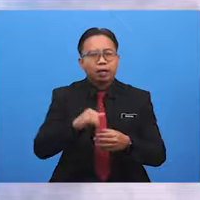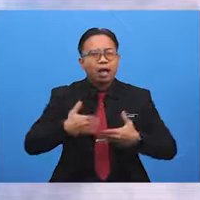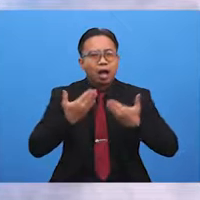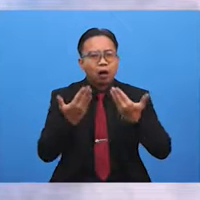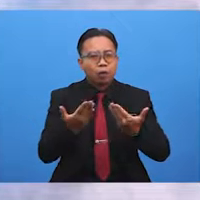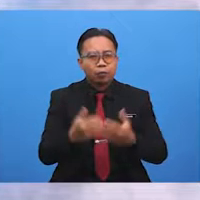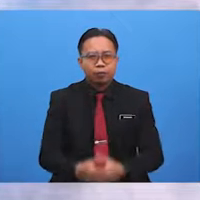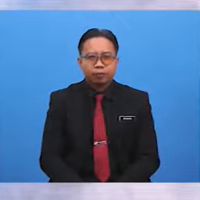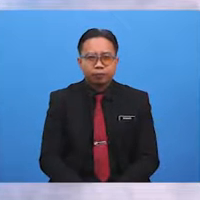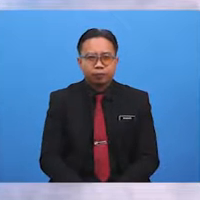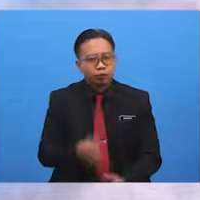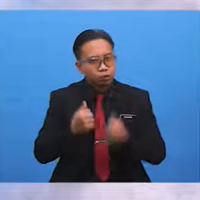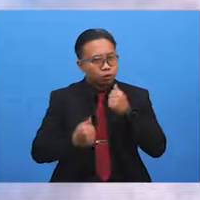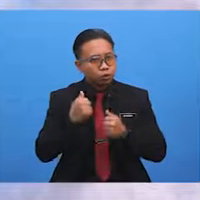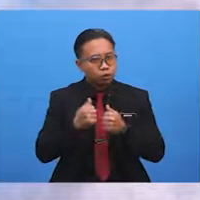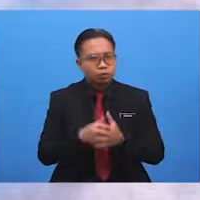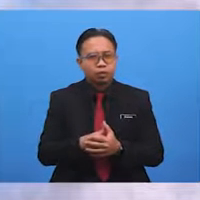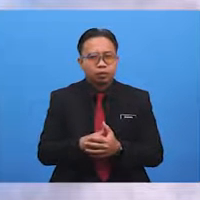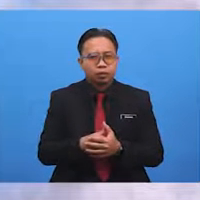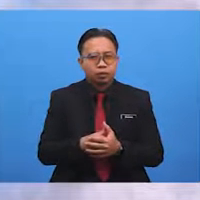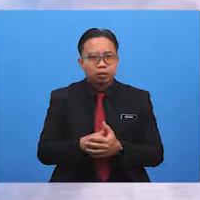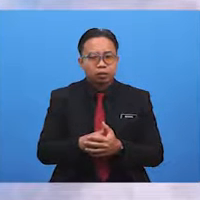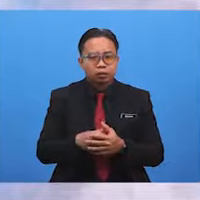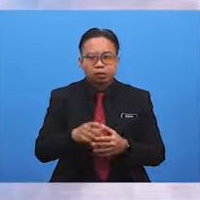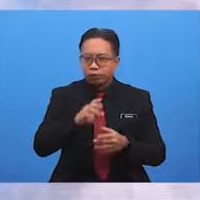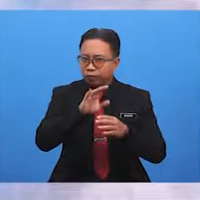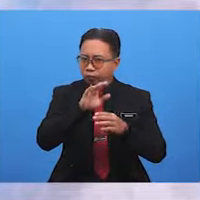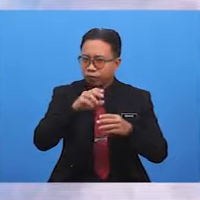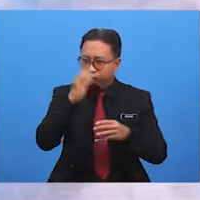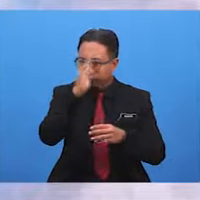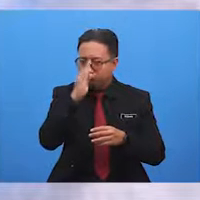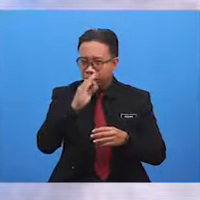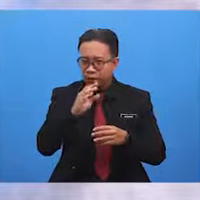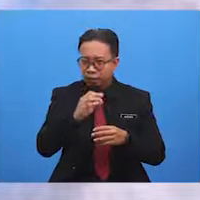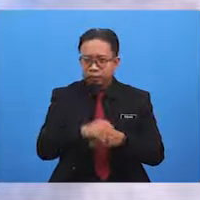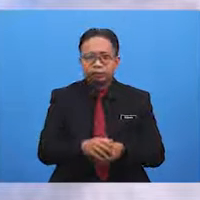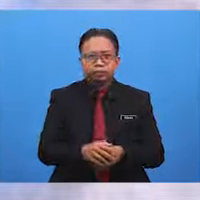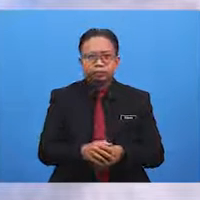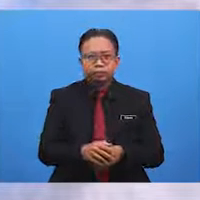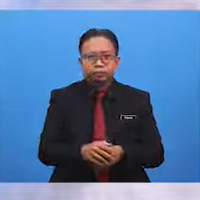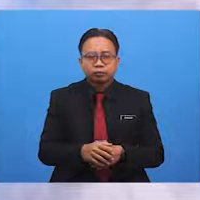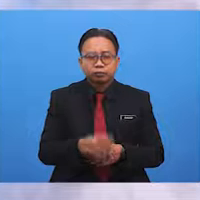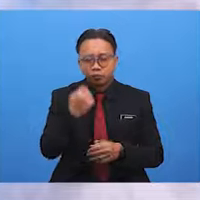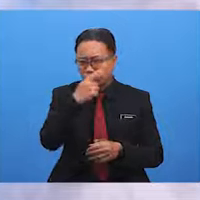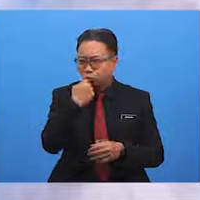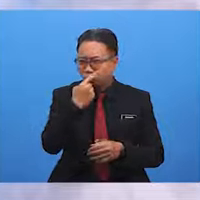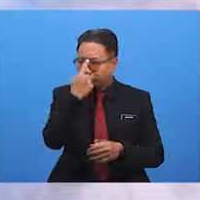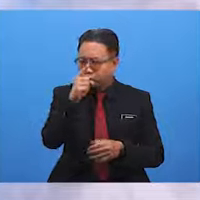Who is used when you want to find out about a person or people.